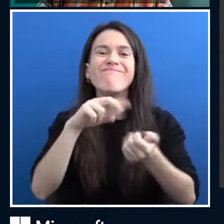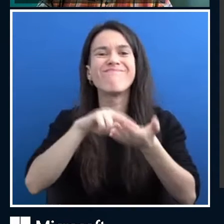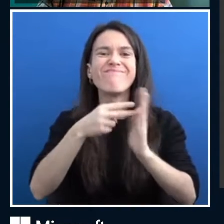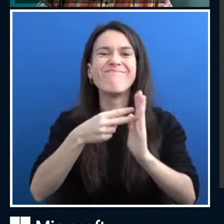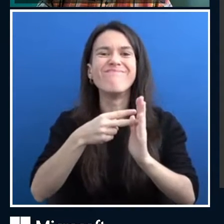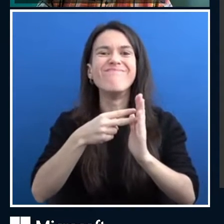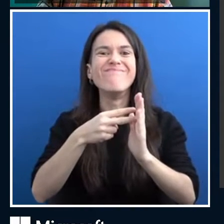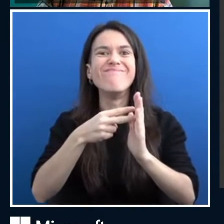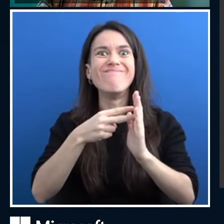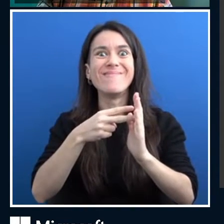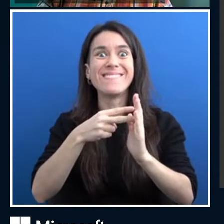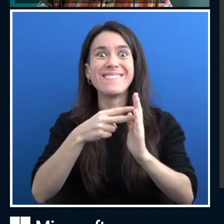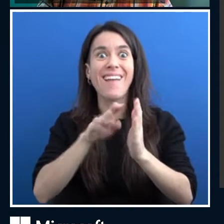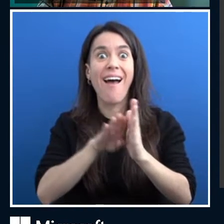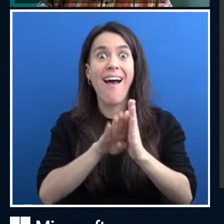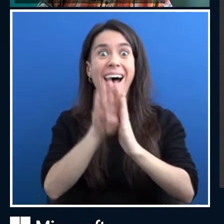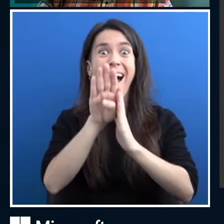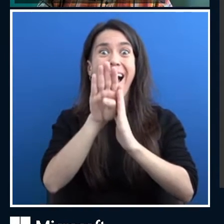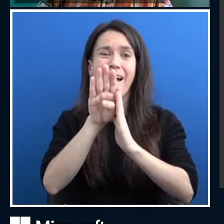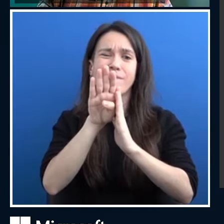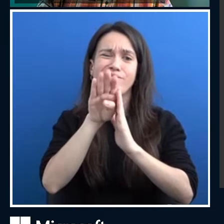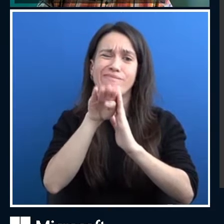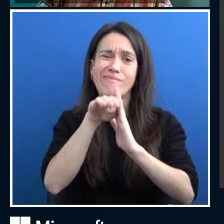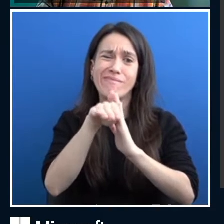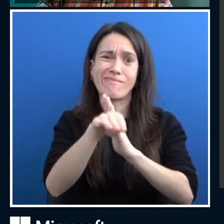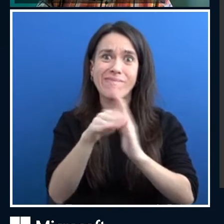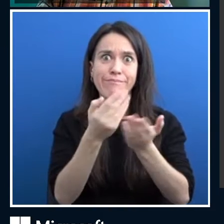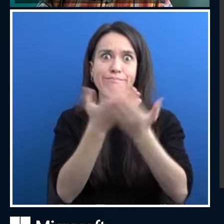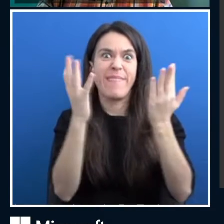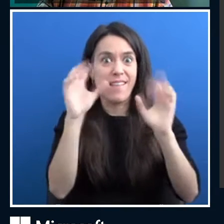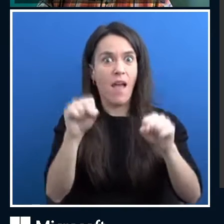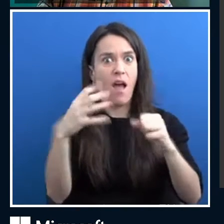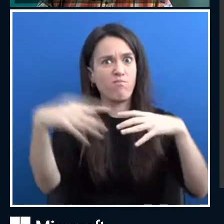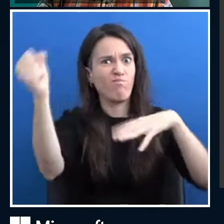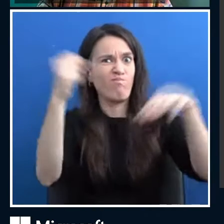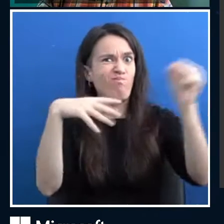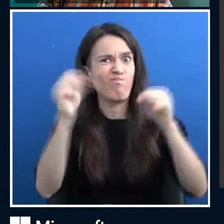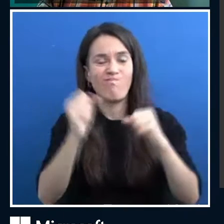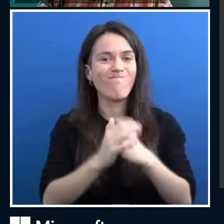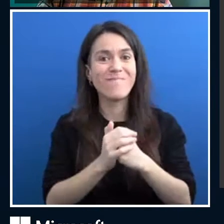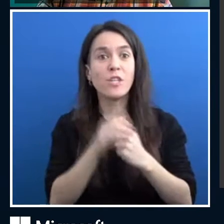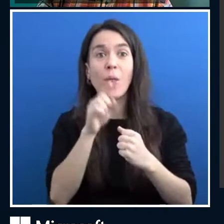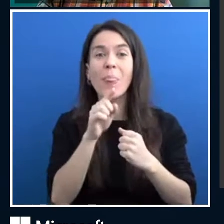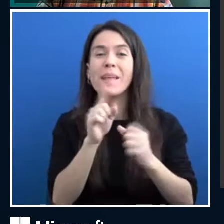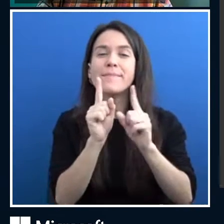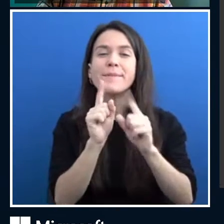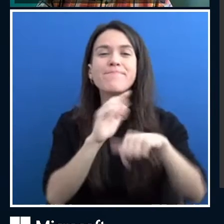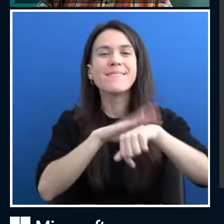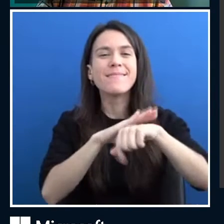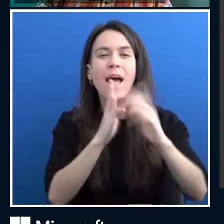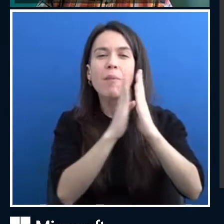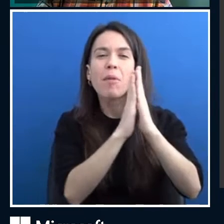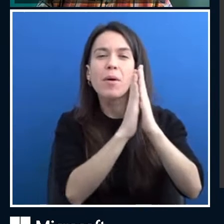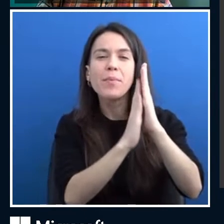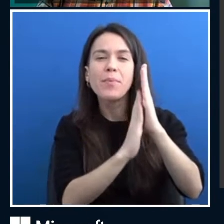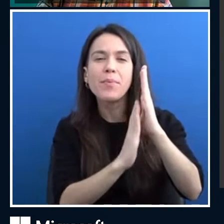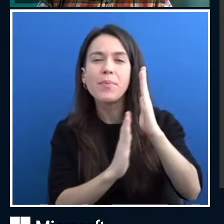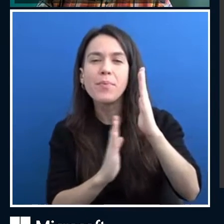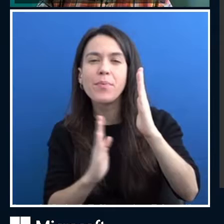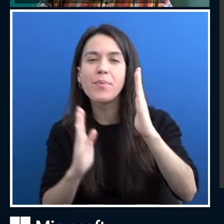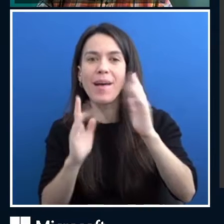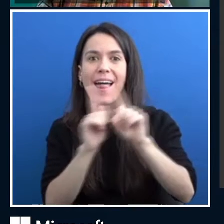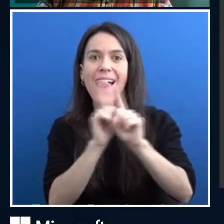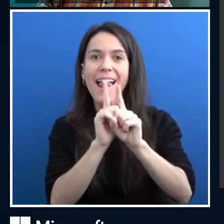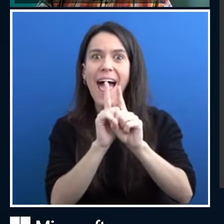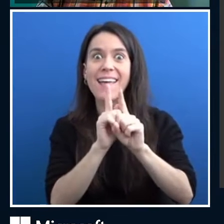because it wasn't usable by everyone. And so we actually went into a very slightly little and a second low, a second AI